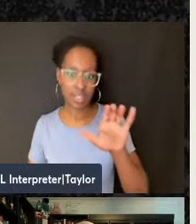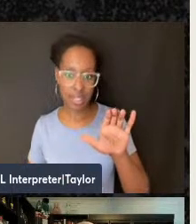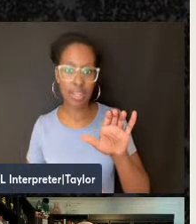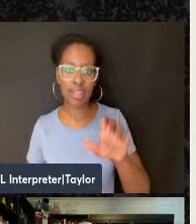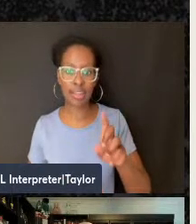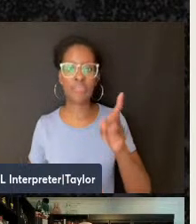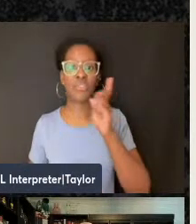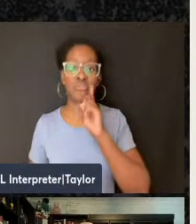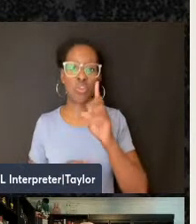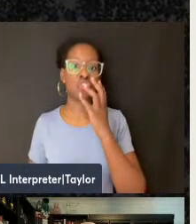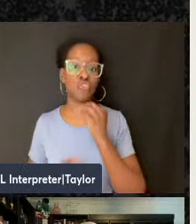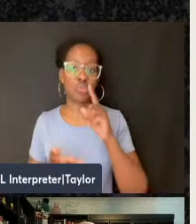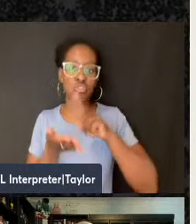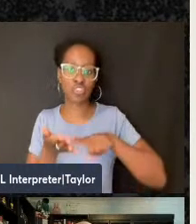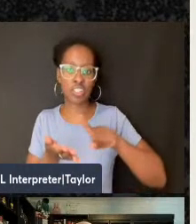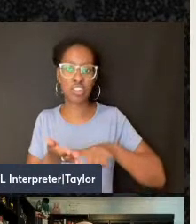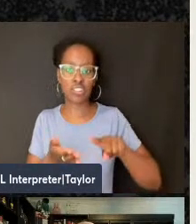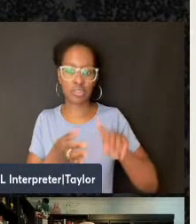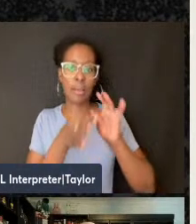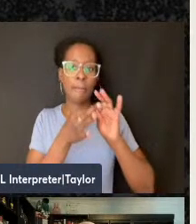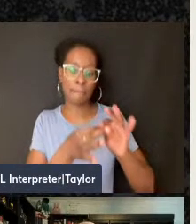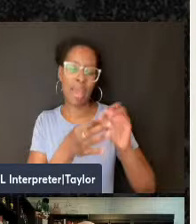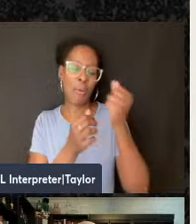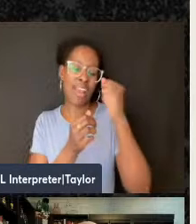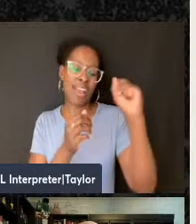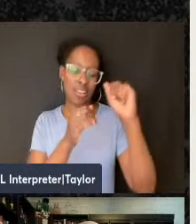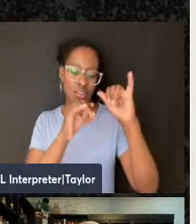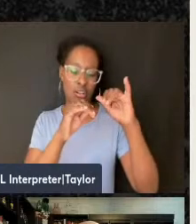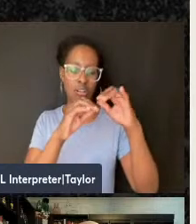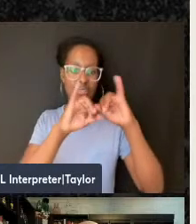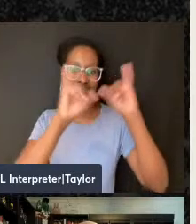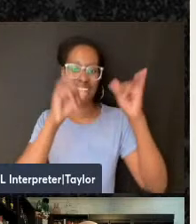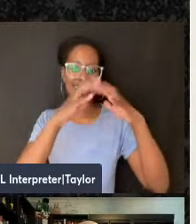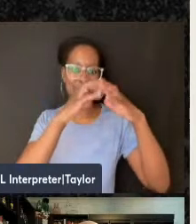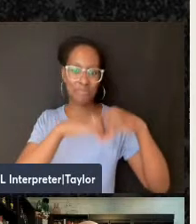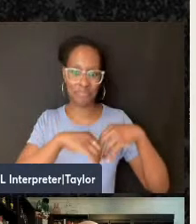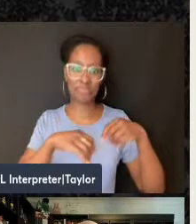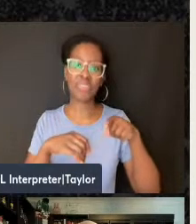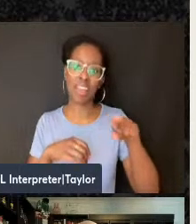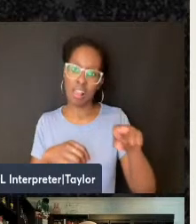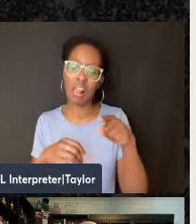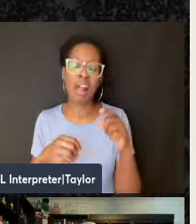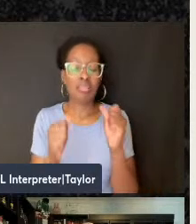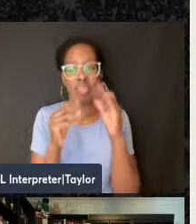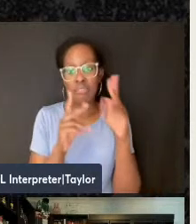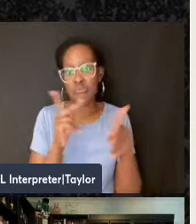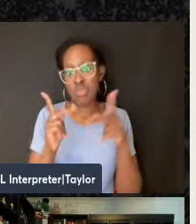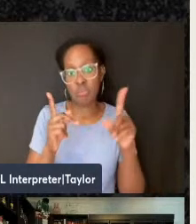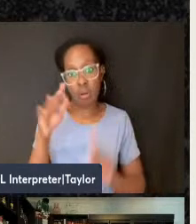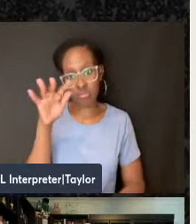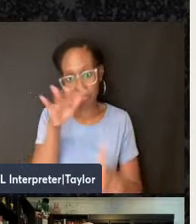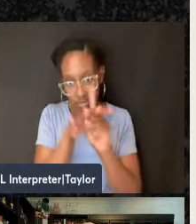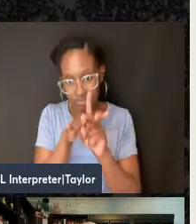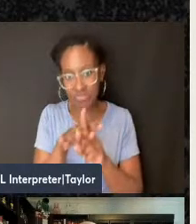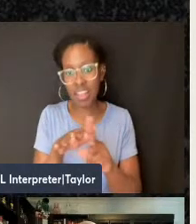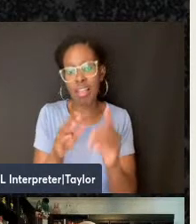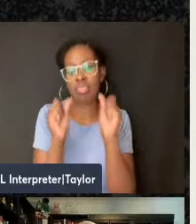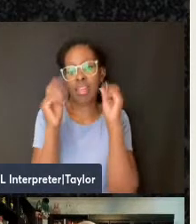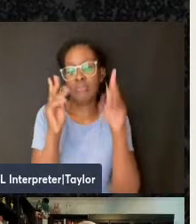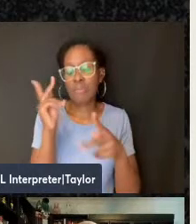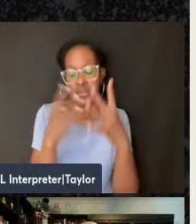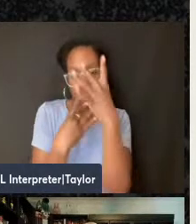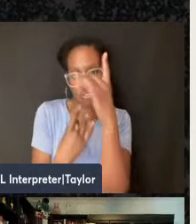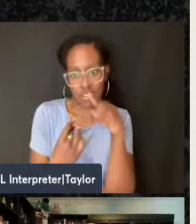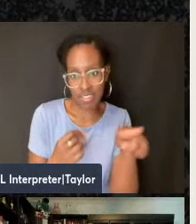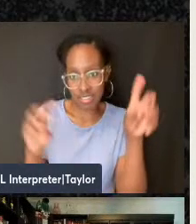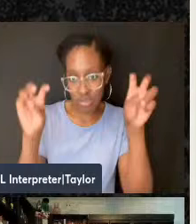which had an amazing turnout, showed a lot of interest in the topic. And that led